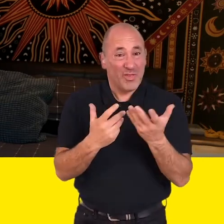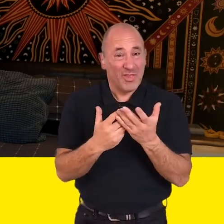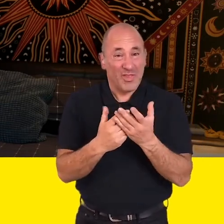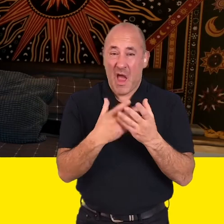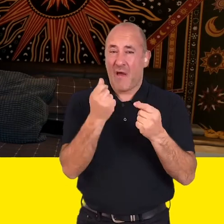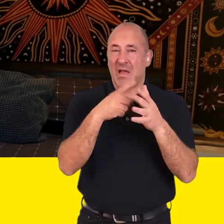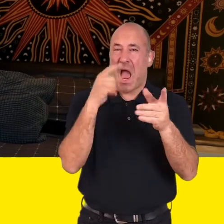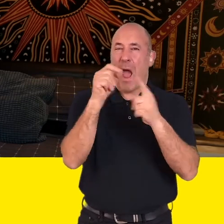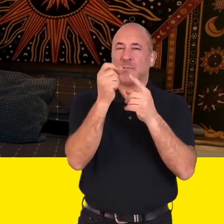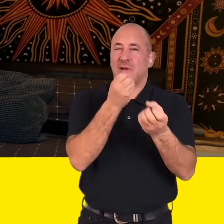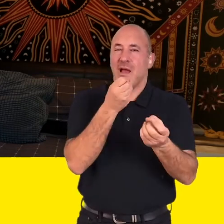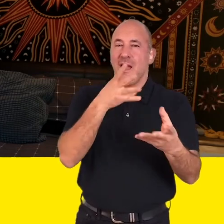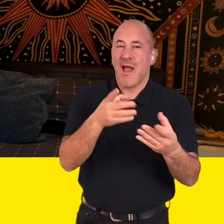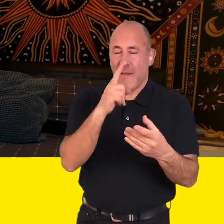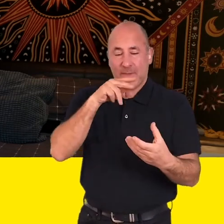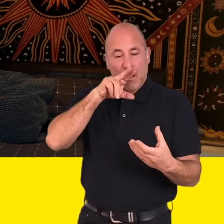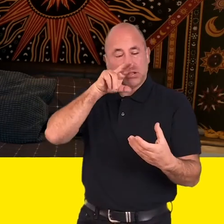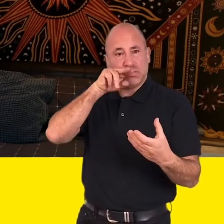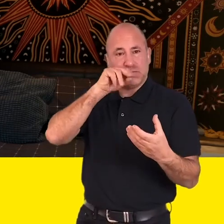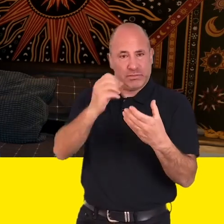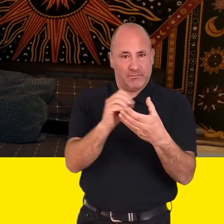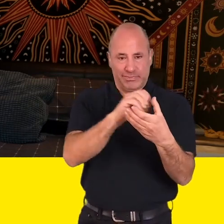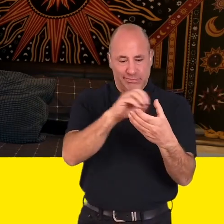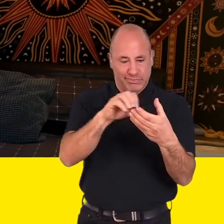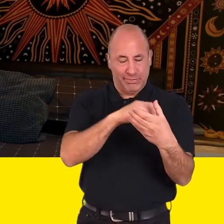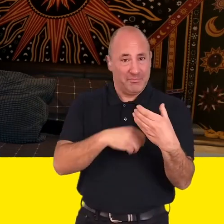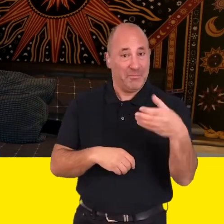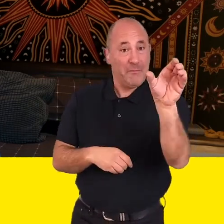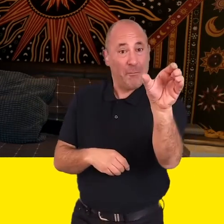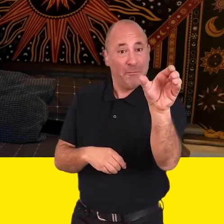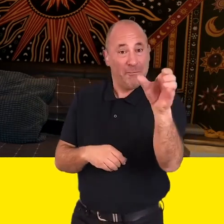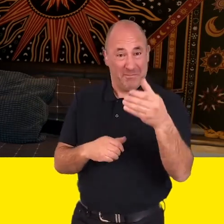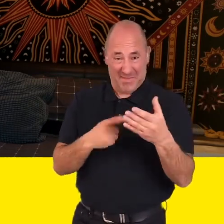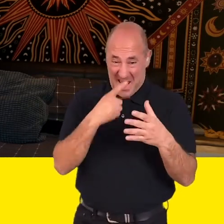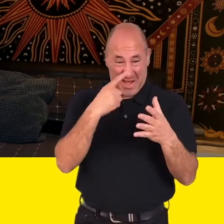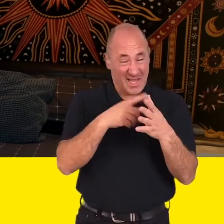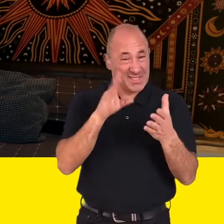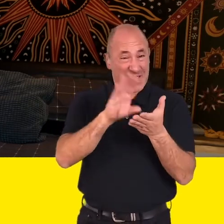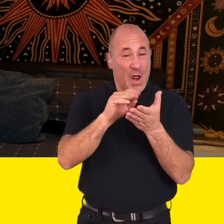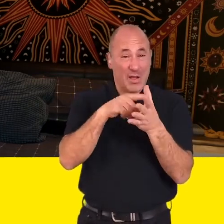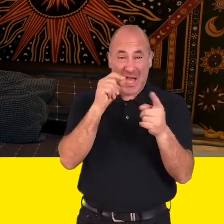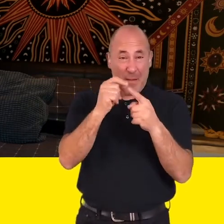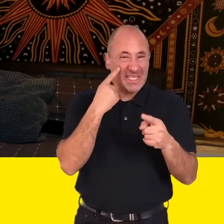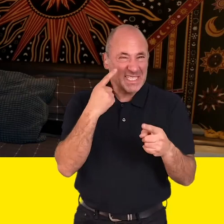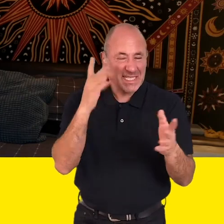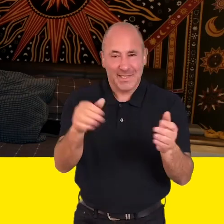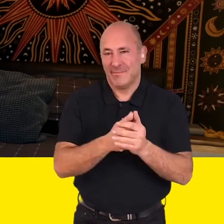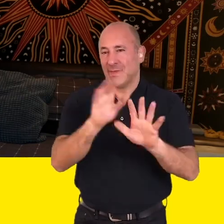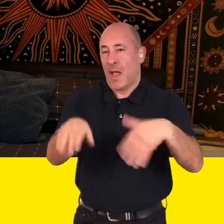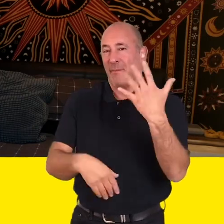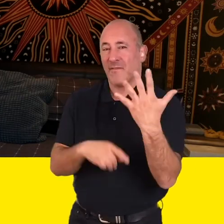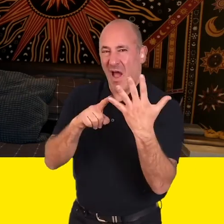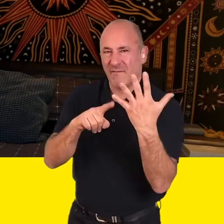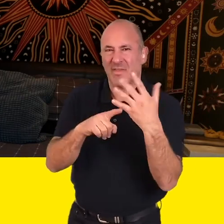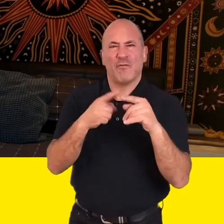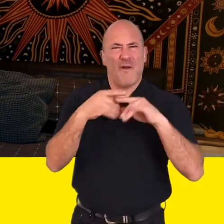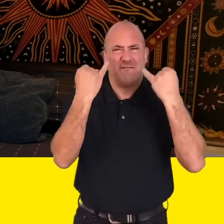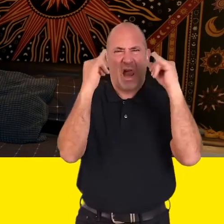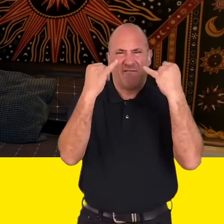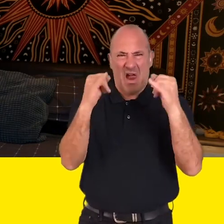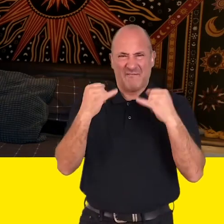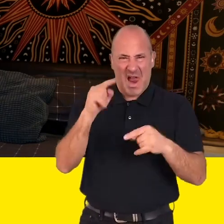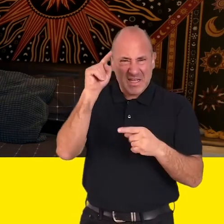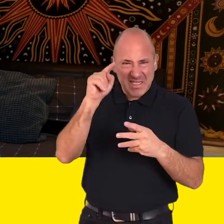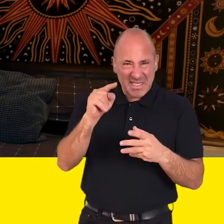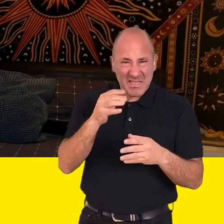phone. There are some fantastic apps that include speech to text dictation that can be downloaded onto your phone. And five, if none of these options are